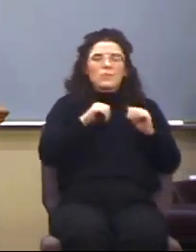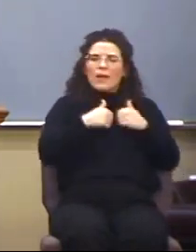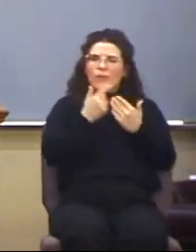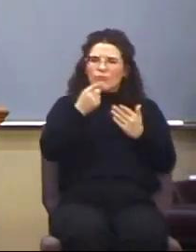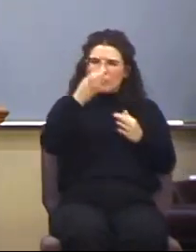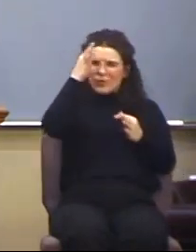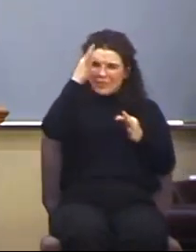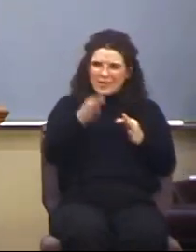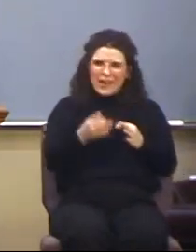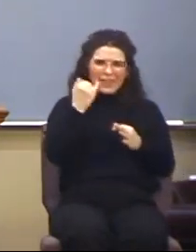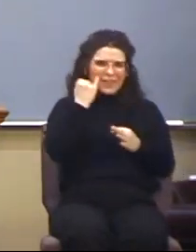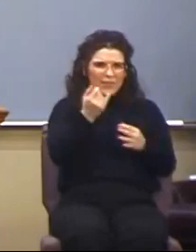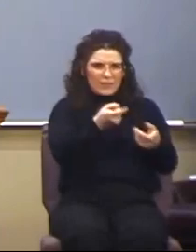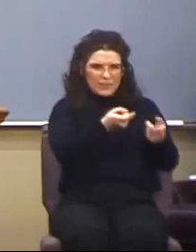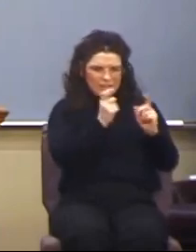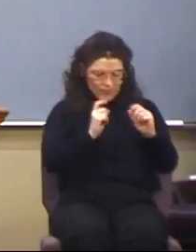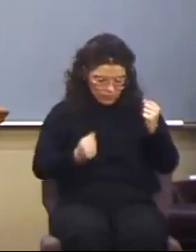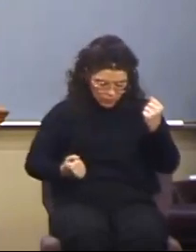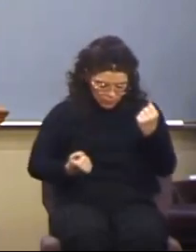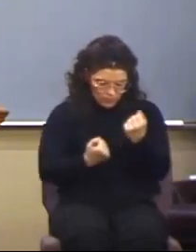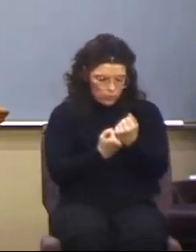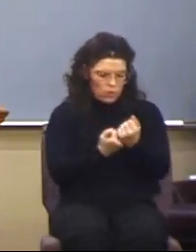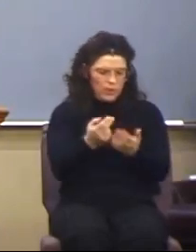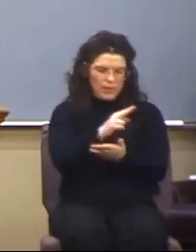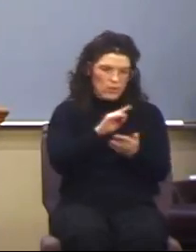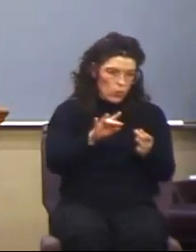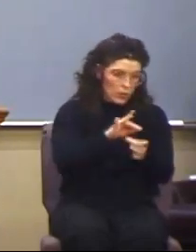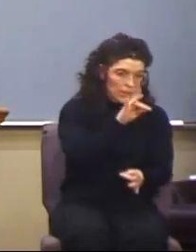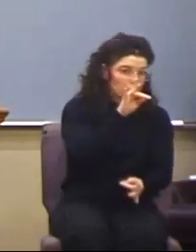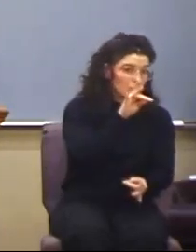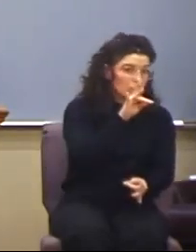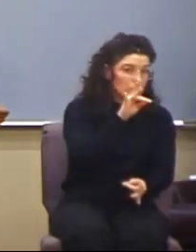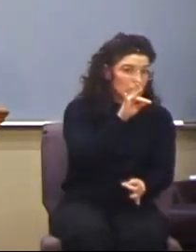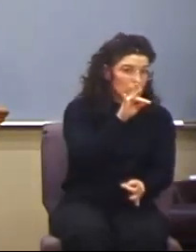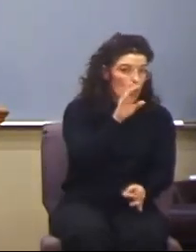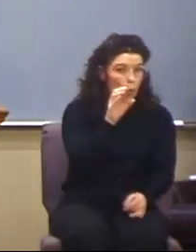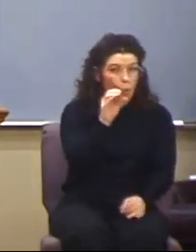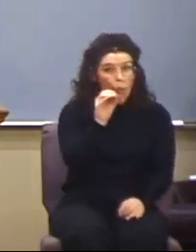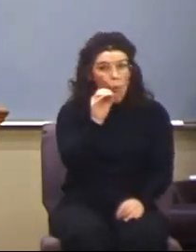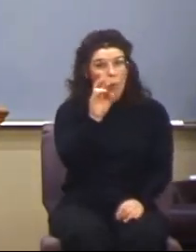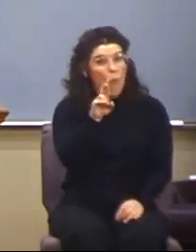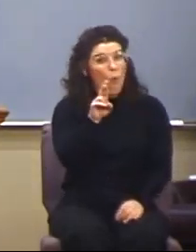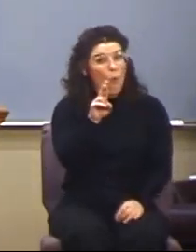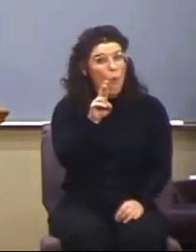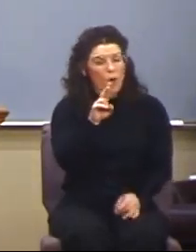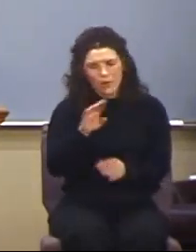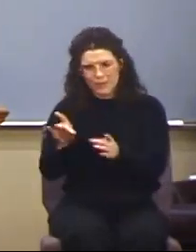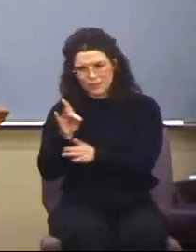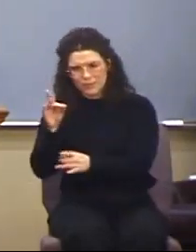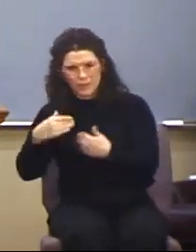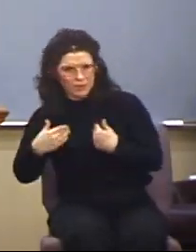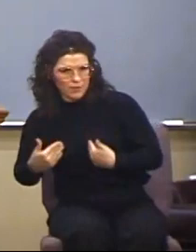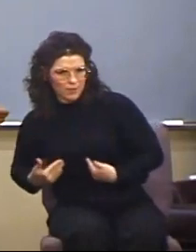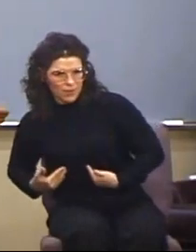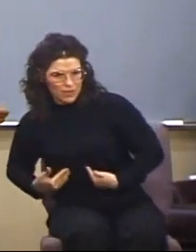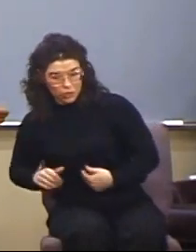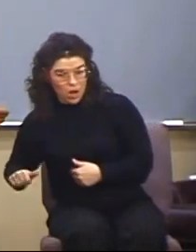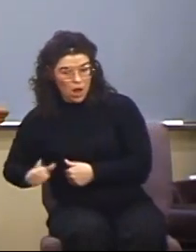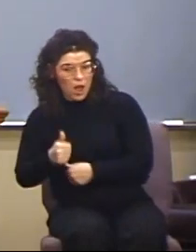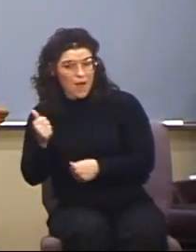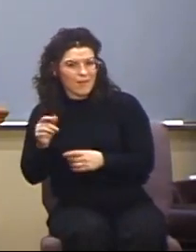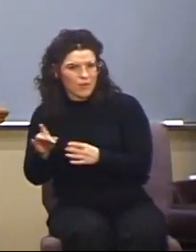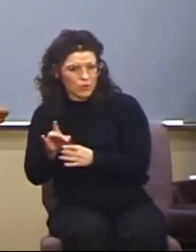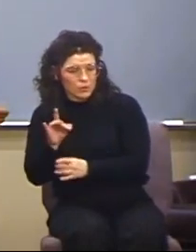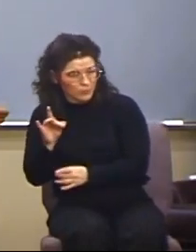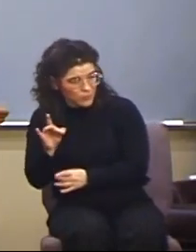determine if those gifts are being driven by the Holy Spirit or are they being driven by the Spirit of the flesh, by another spirit?